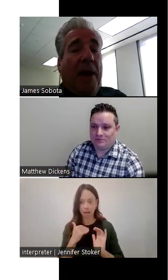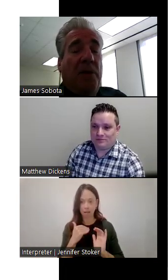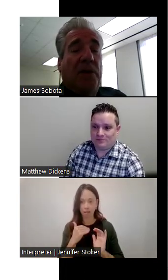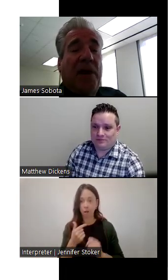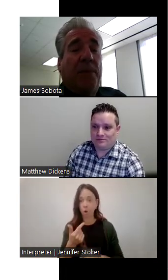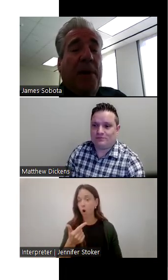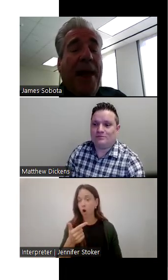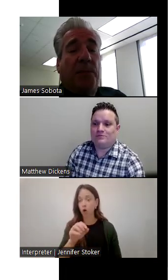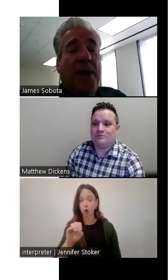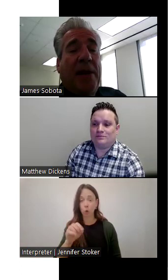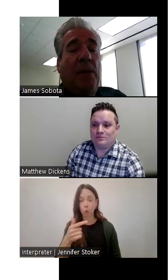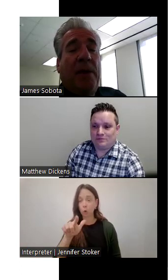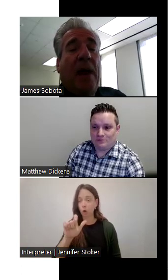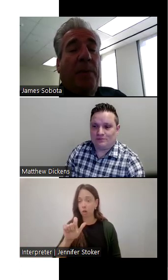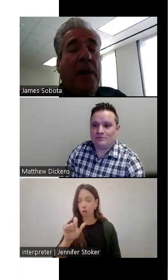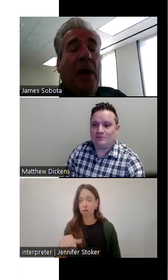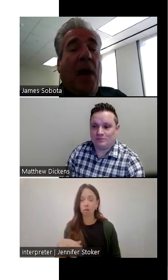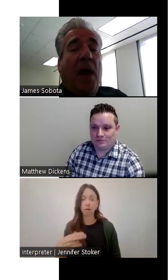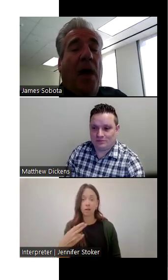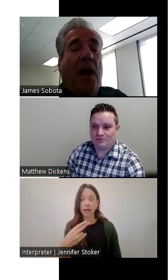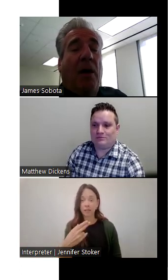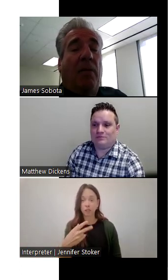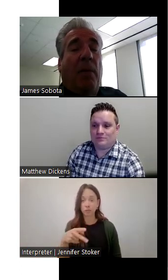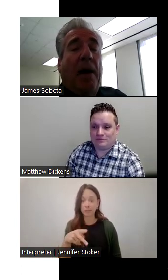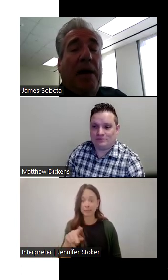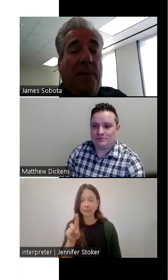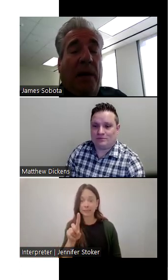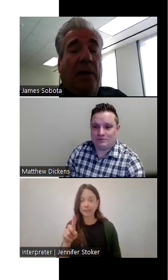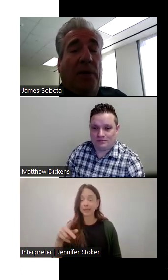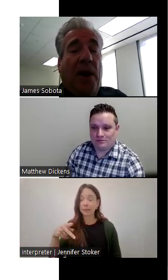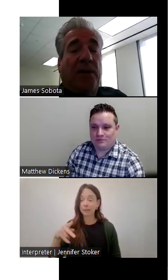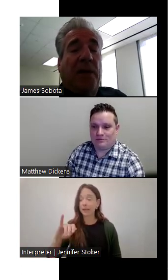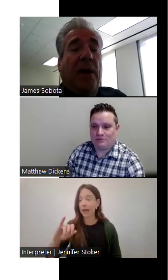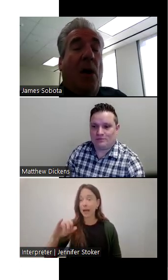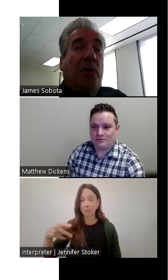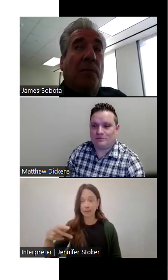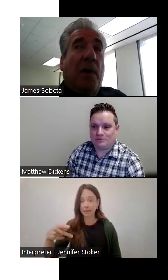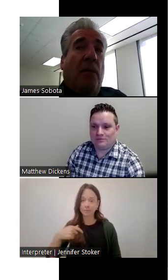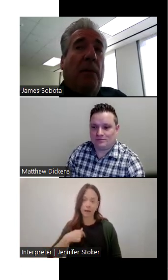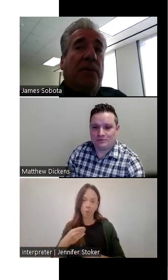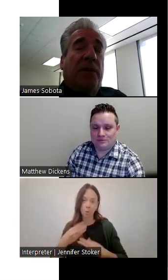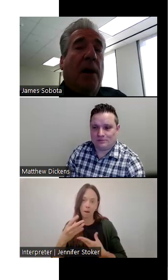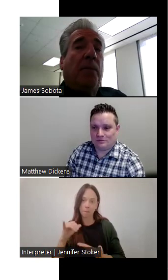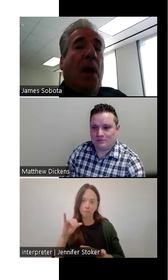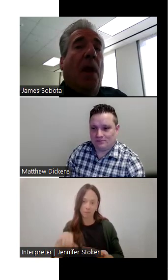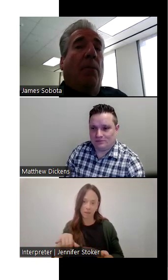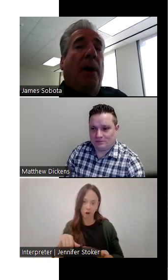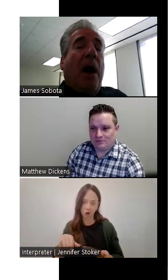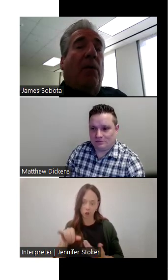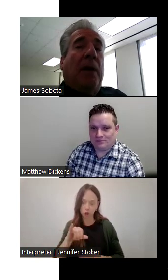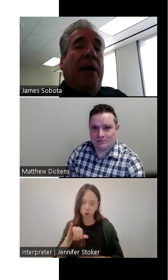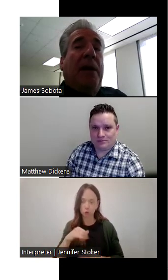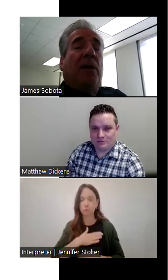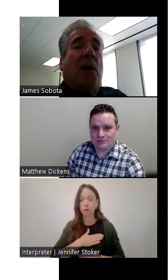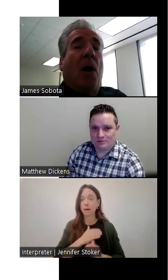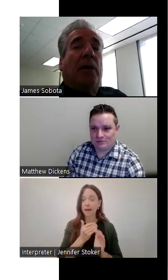Google me. If you just type in HPDPIP, uh, my email address is there and also my phone numbers there, but